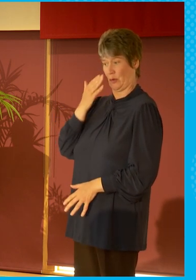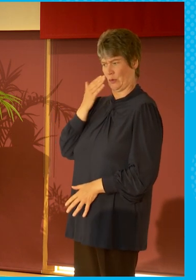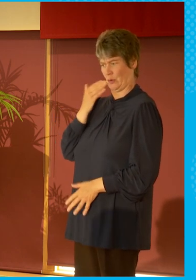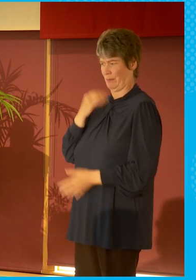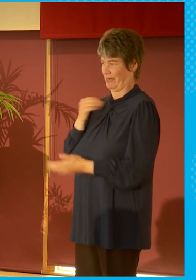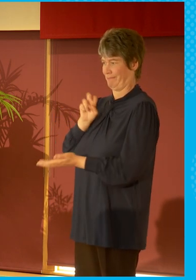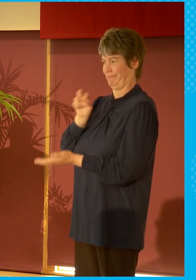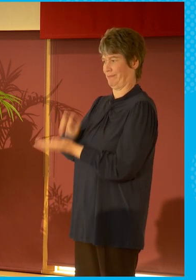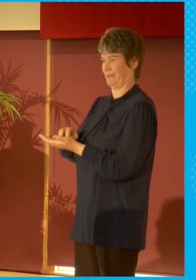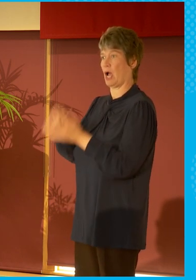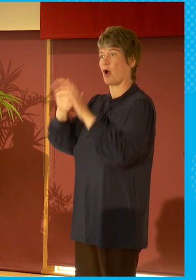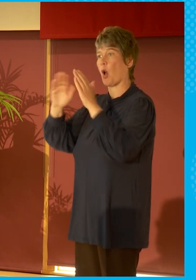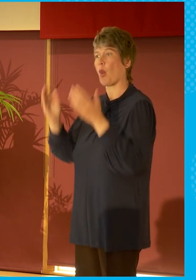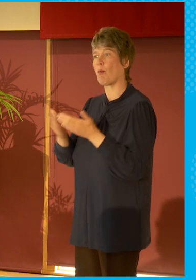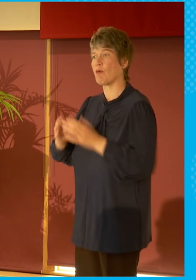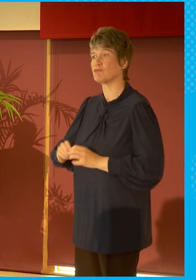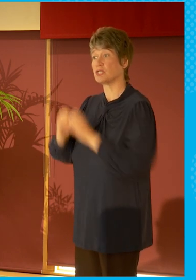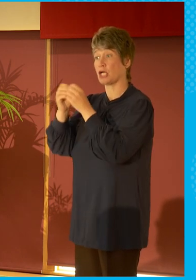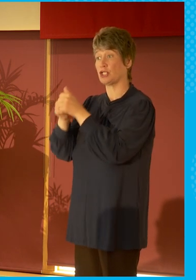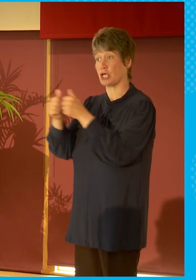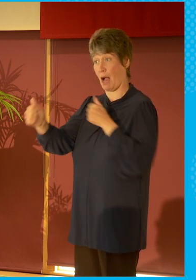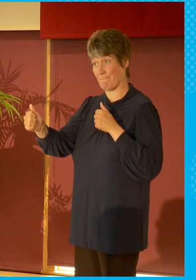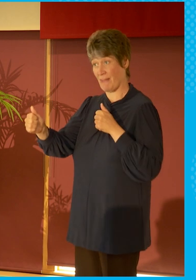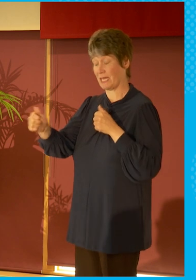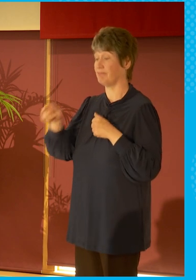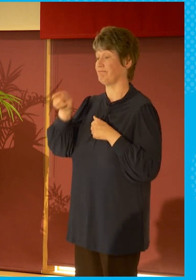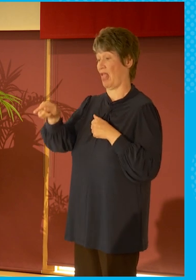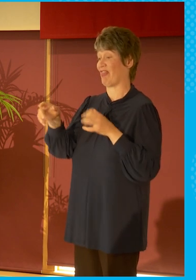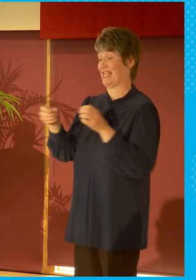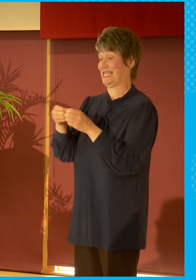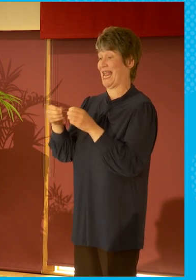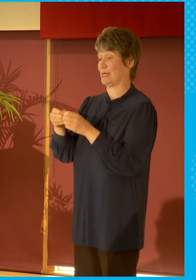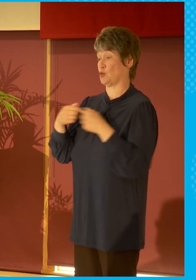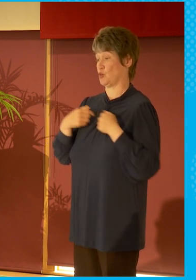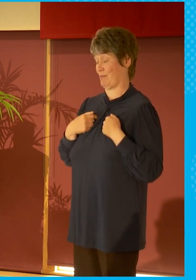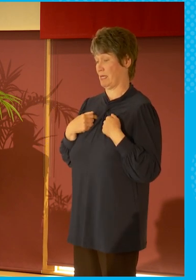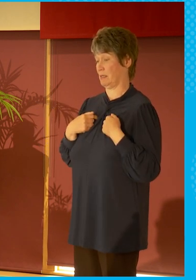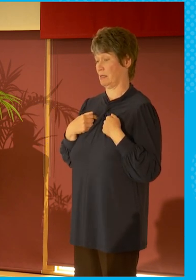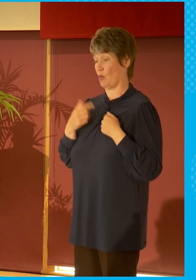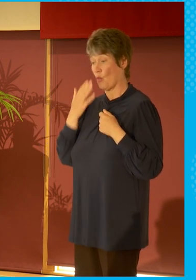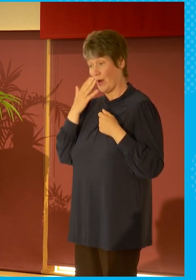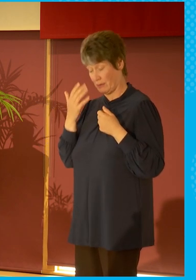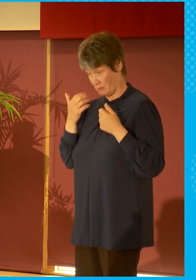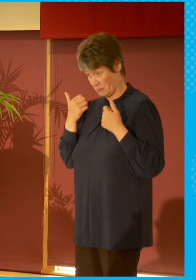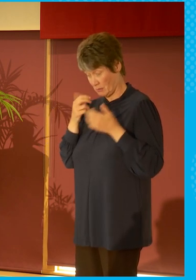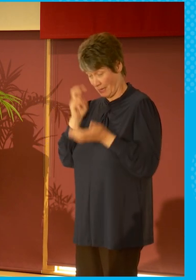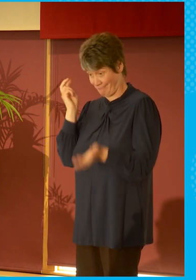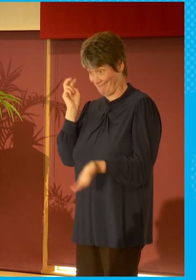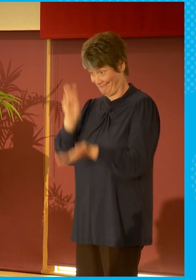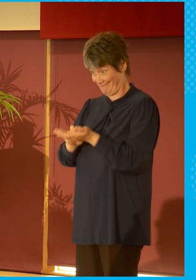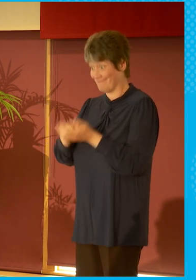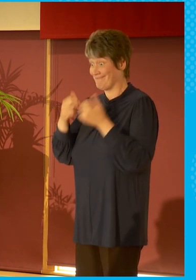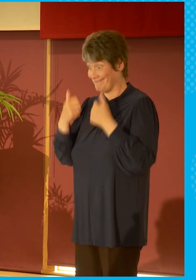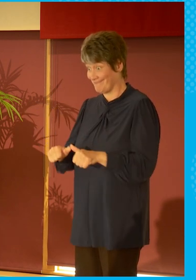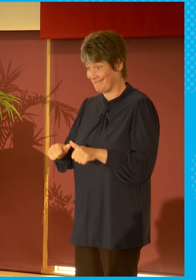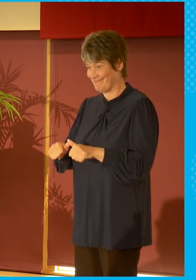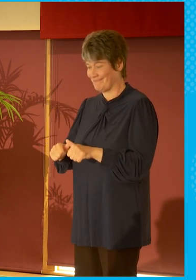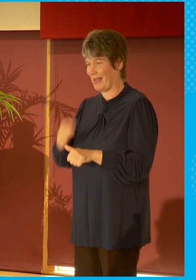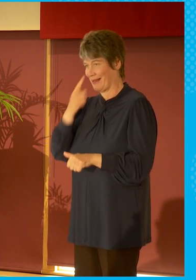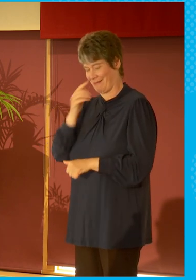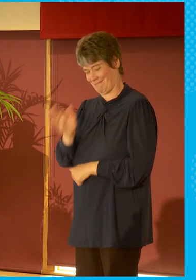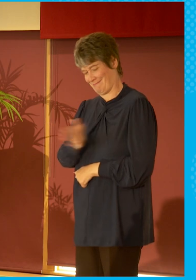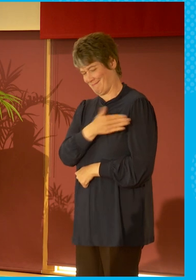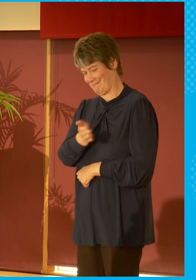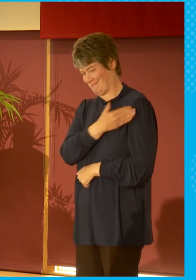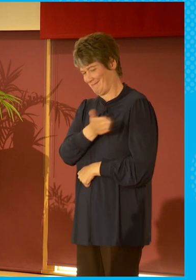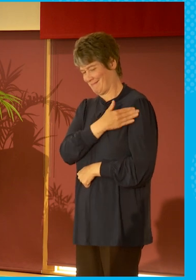production company and they said to me as soon as we sign up forget about the BBC and forget about Channel